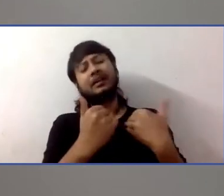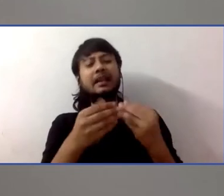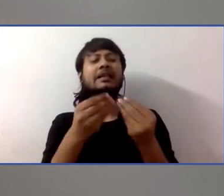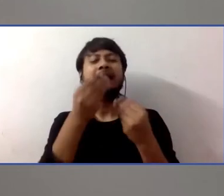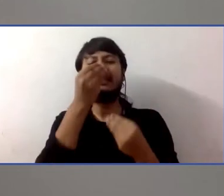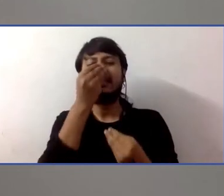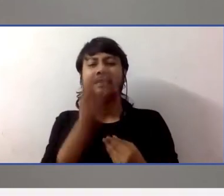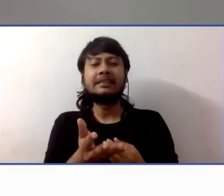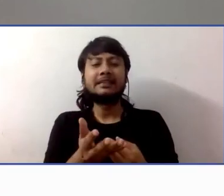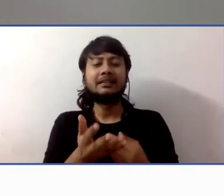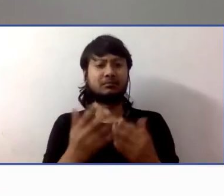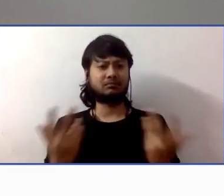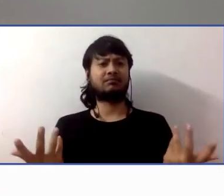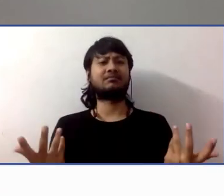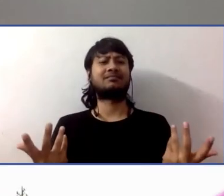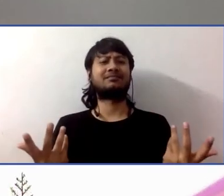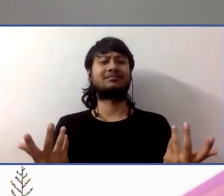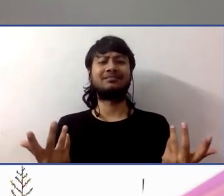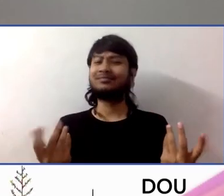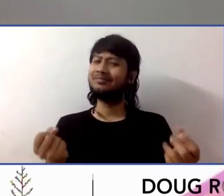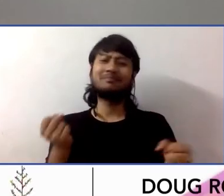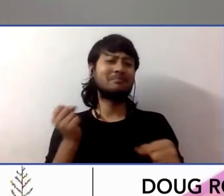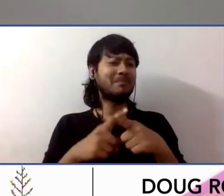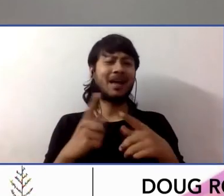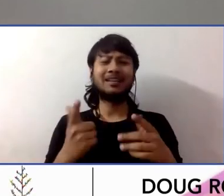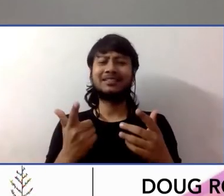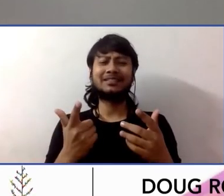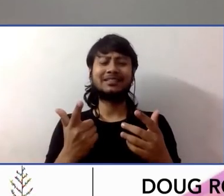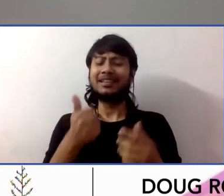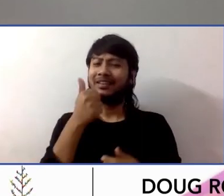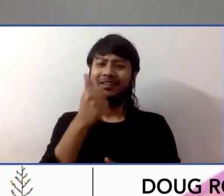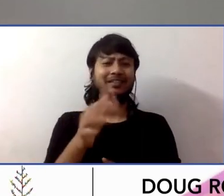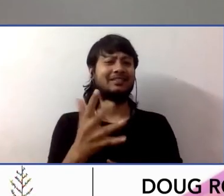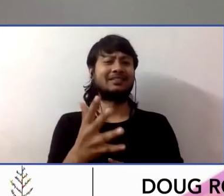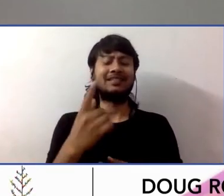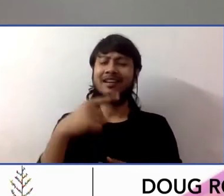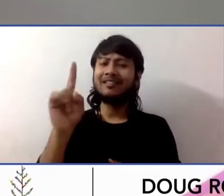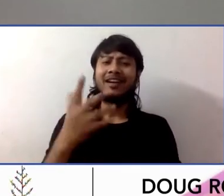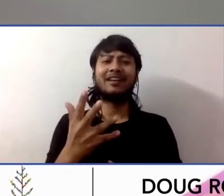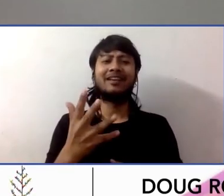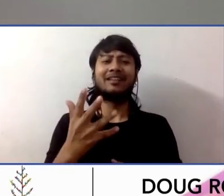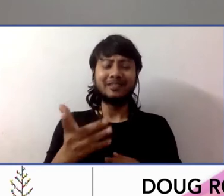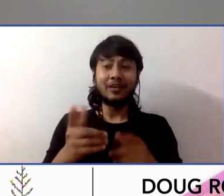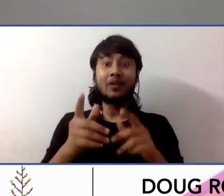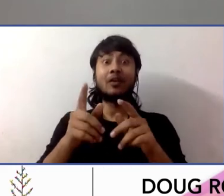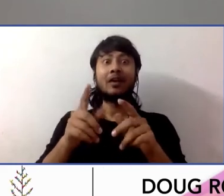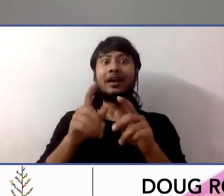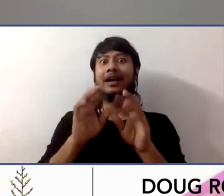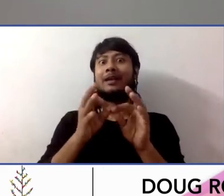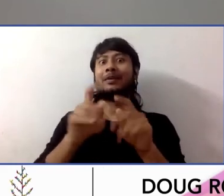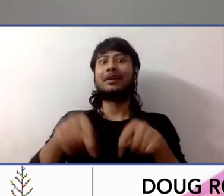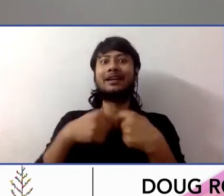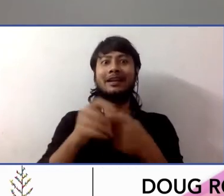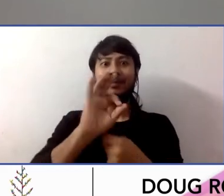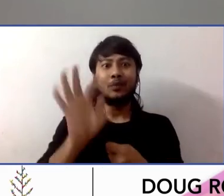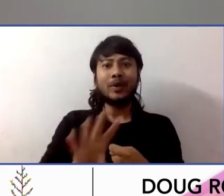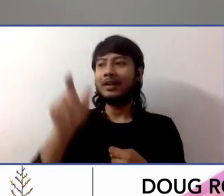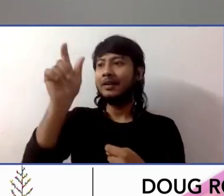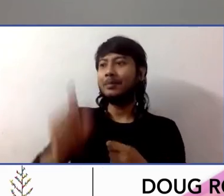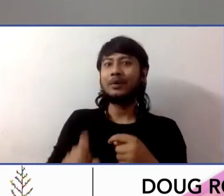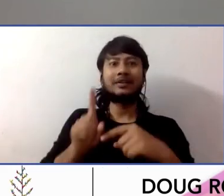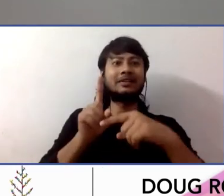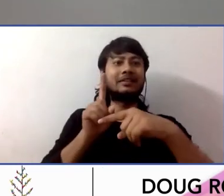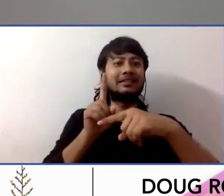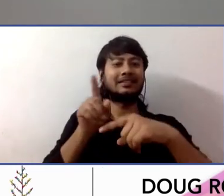And it was really, not only was it quite simple once we had an interpreting team, but the film would not be what it is without Robert, without someone